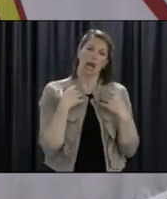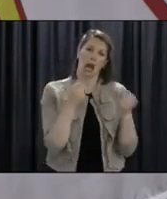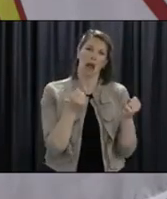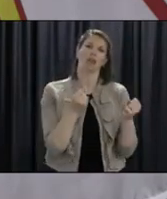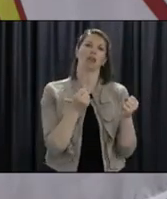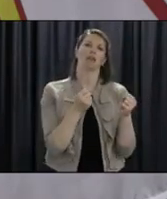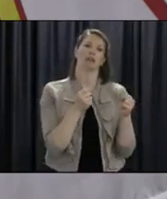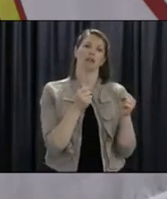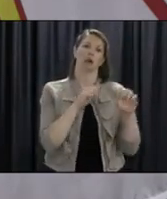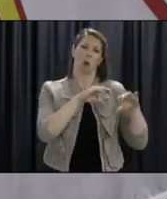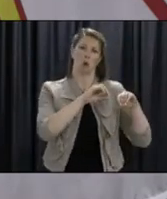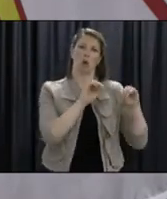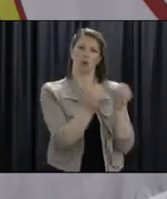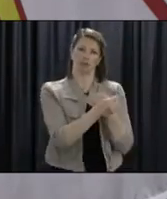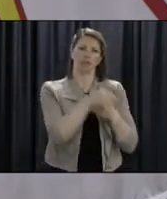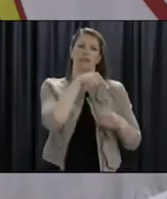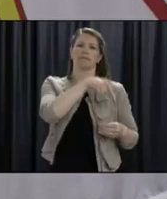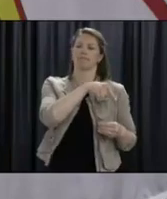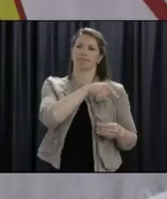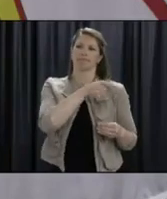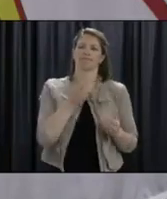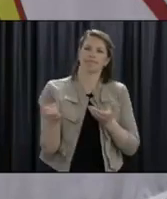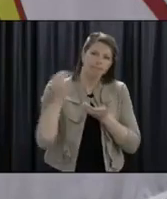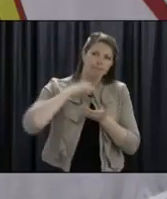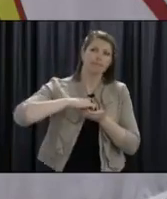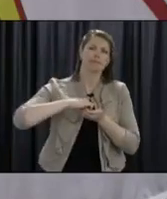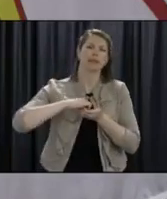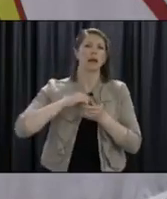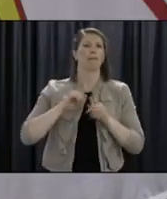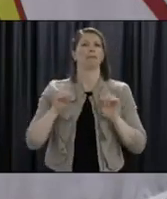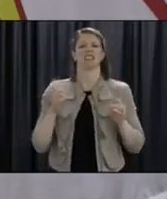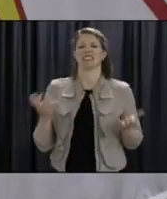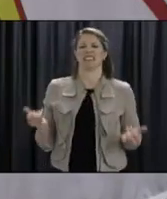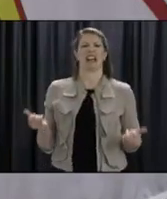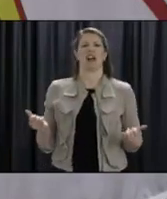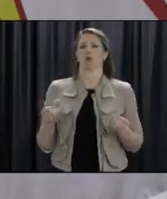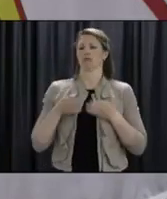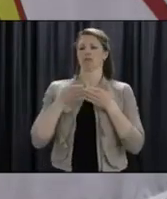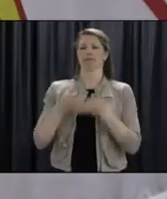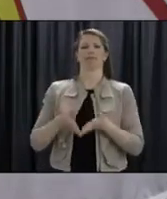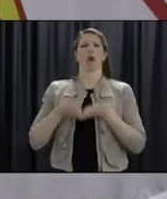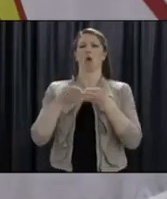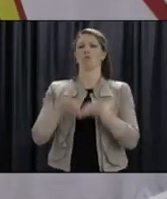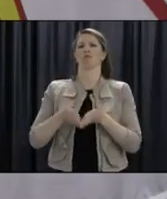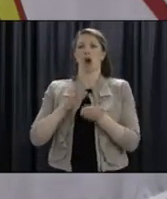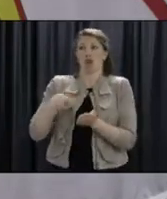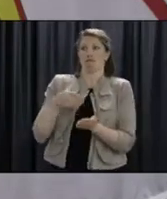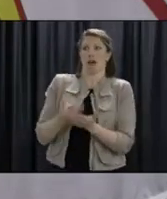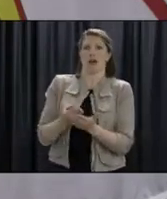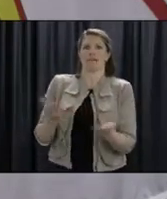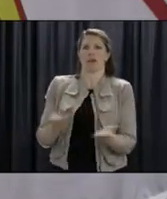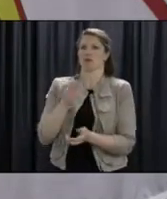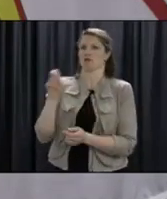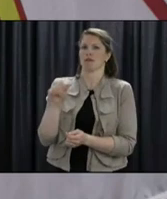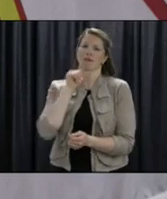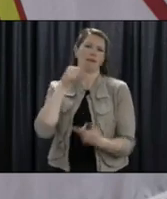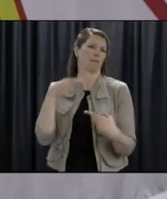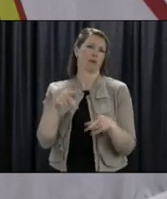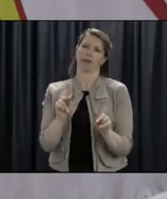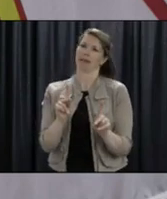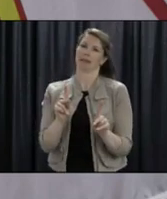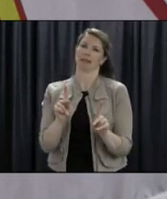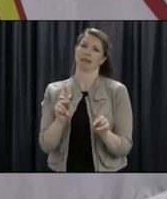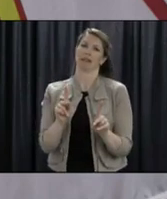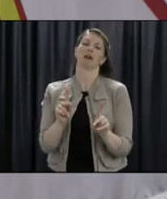limit now is up to 100 people, but of course that would not be a gathering that would be permitted in Newfoundland and Labrador. So it's important to take the advice of